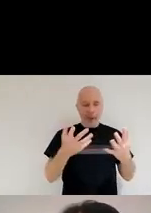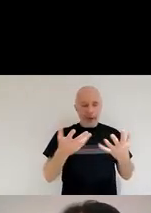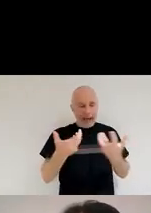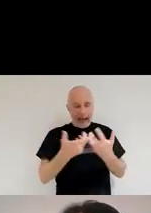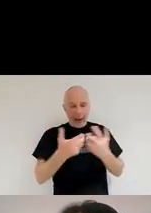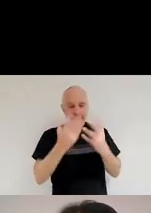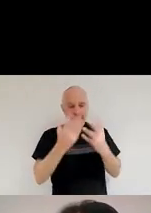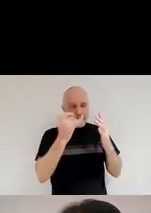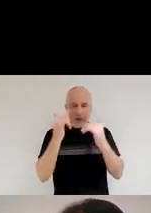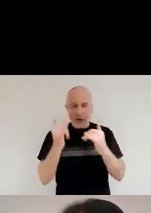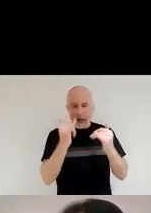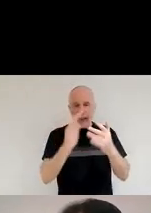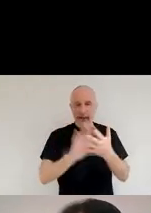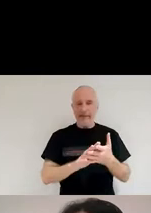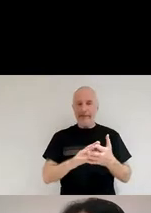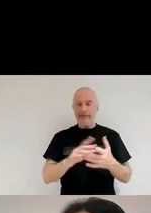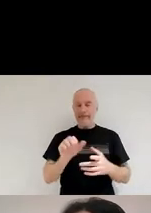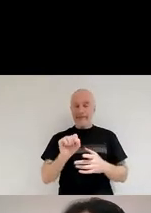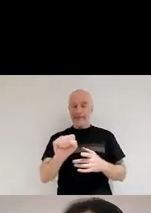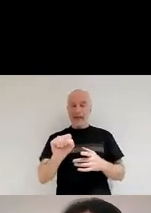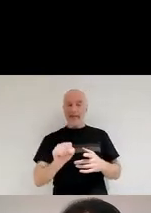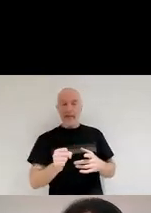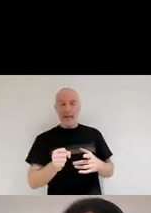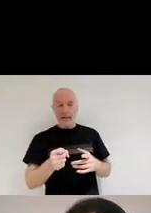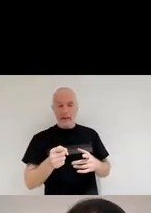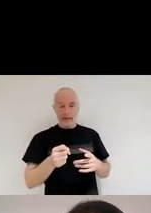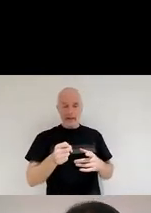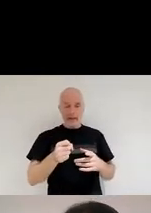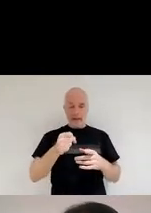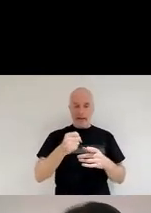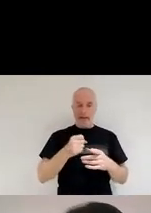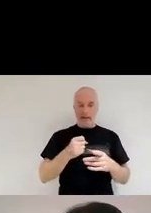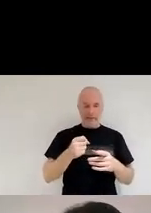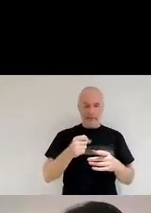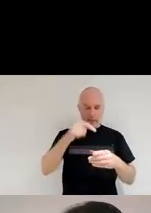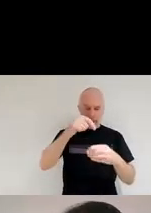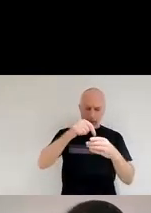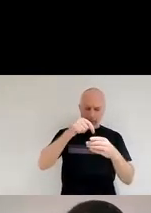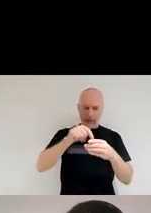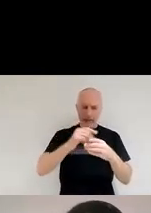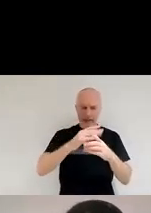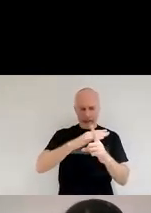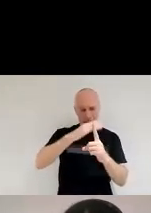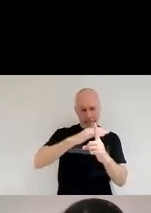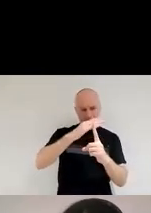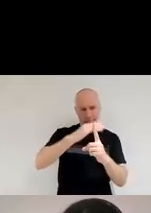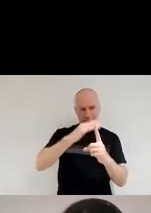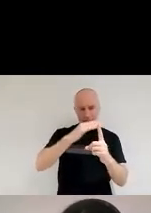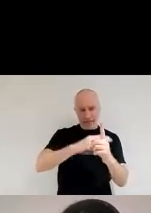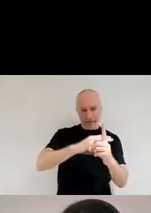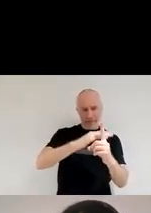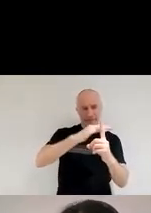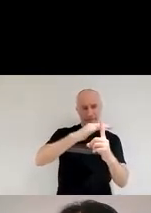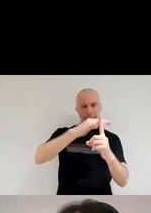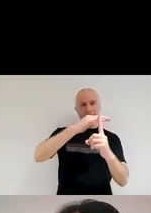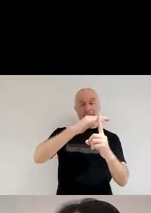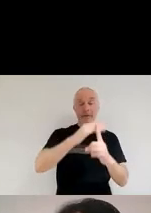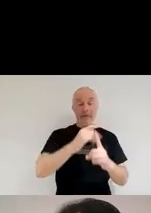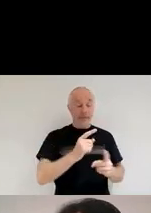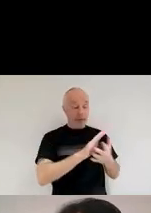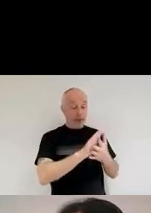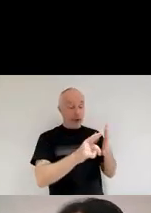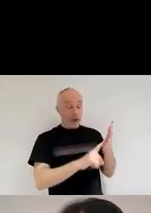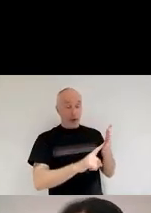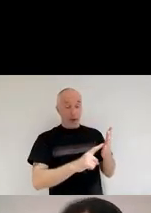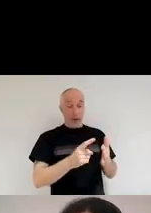that the temperature on his thermometers actually increased. So Herschel actually had the means to, if he had a good